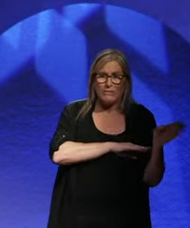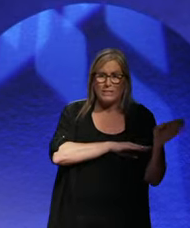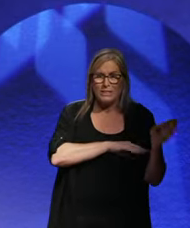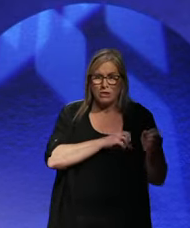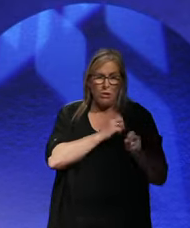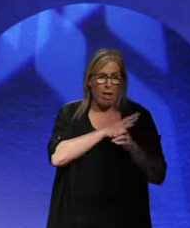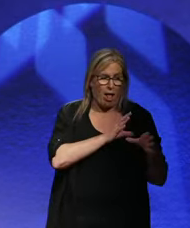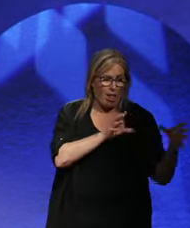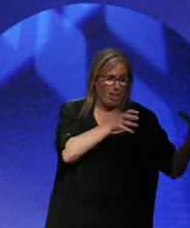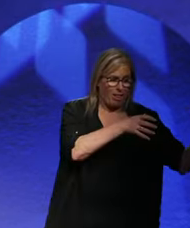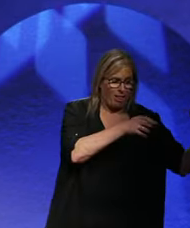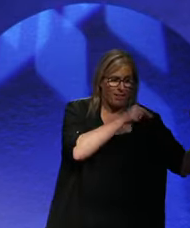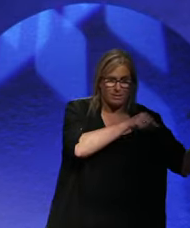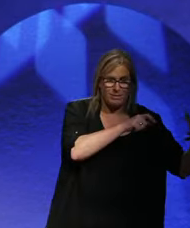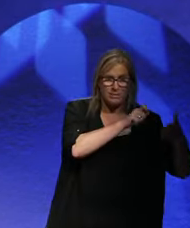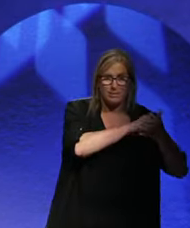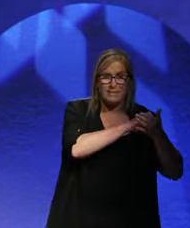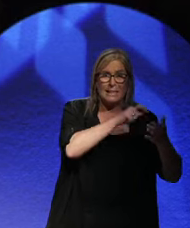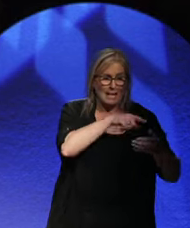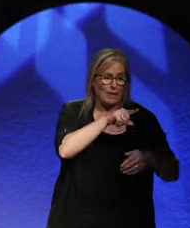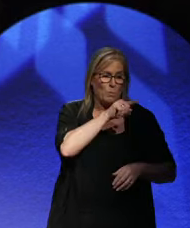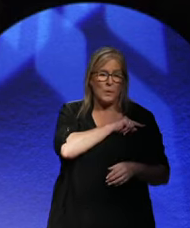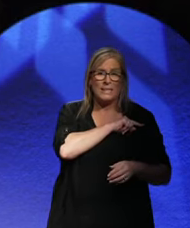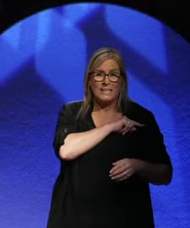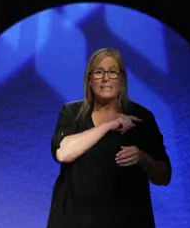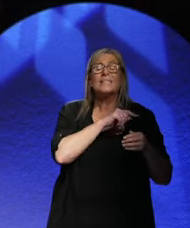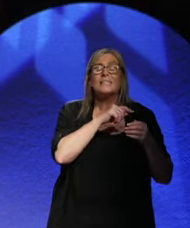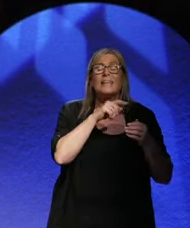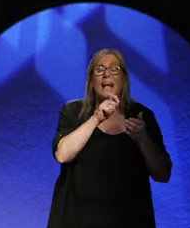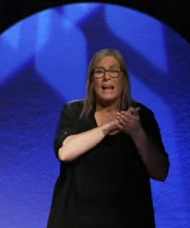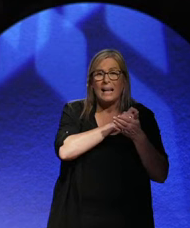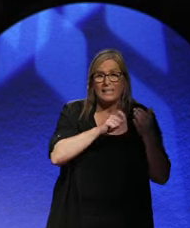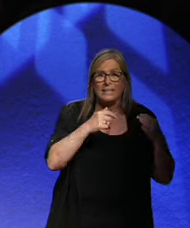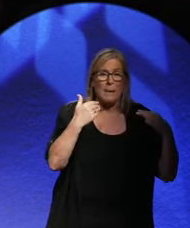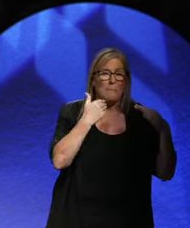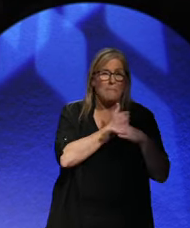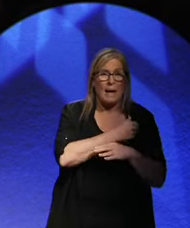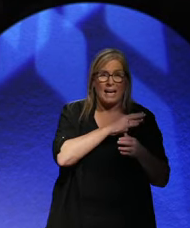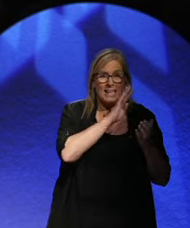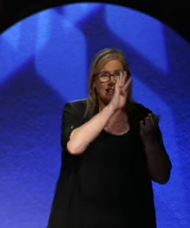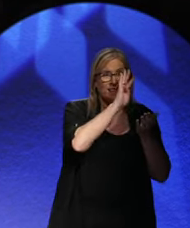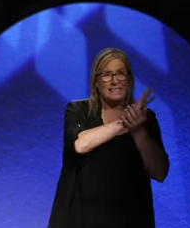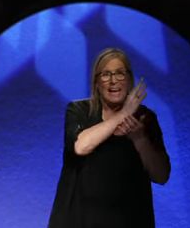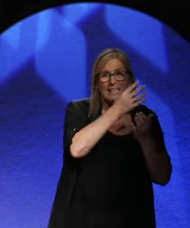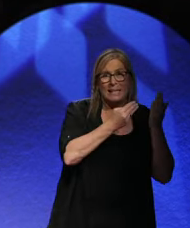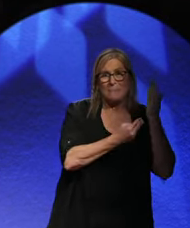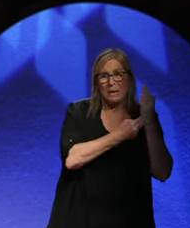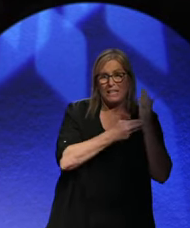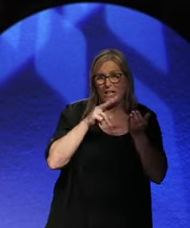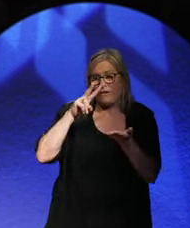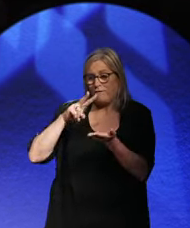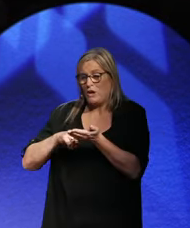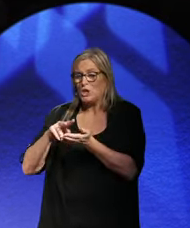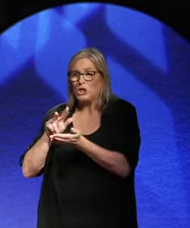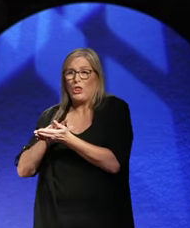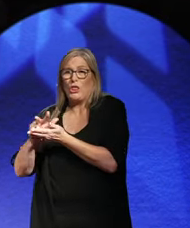Hindenburg. And Hindenburg does win the election. He wins it by 19 million to 13 million. So you can see he was more popular than